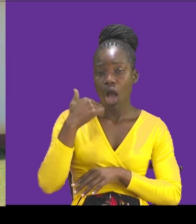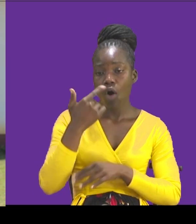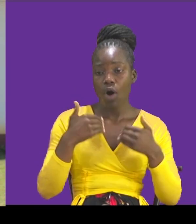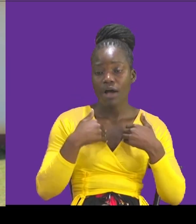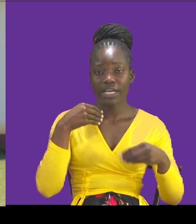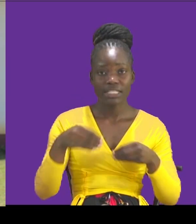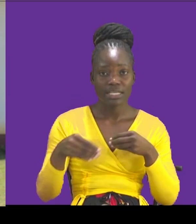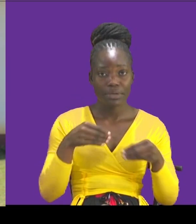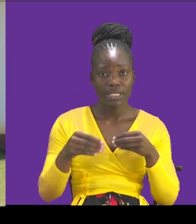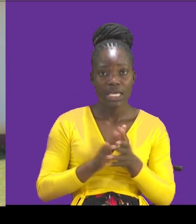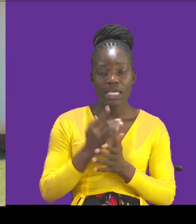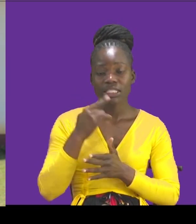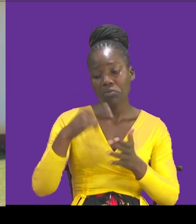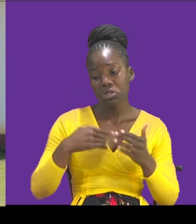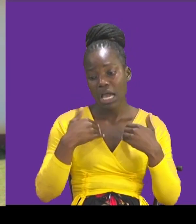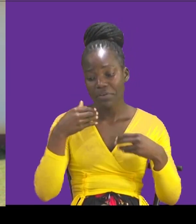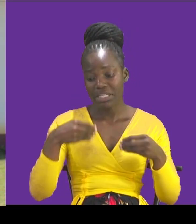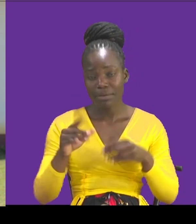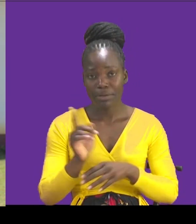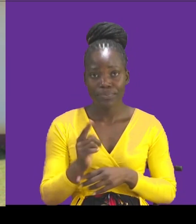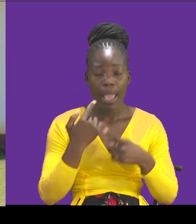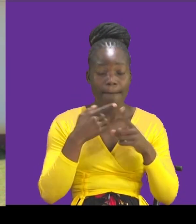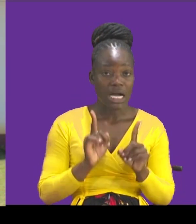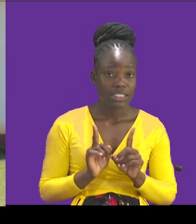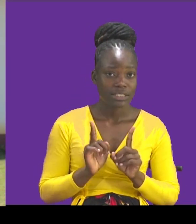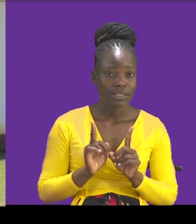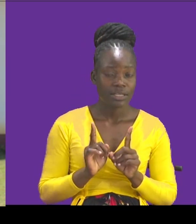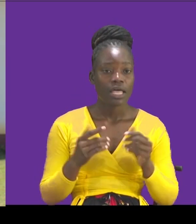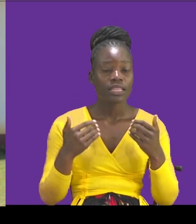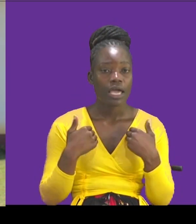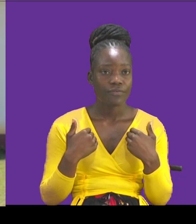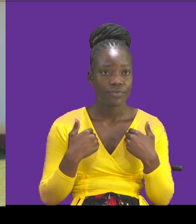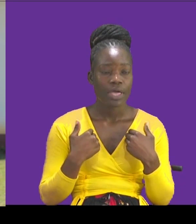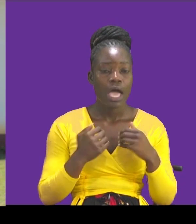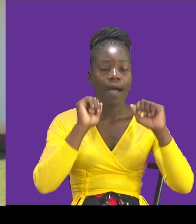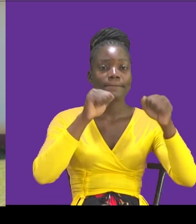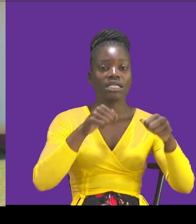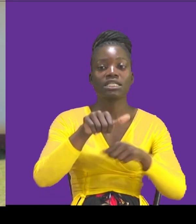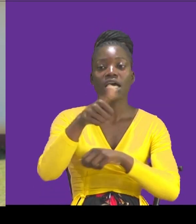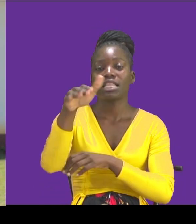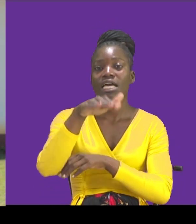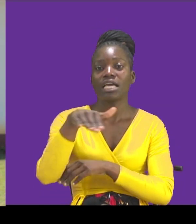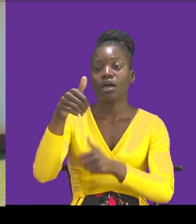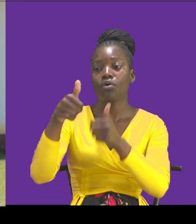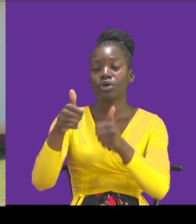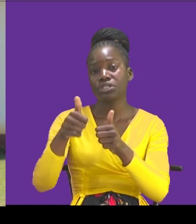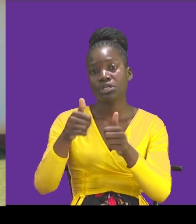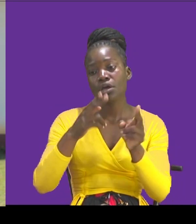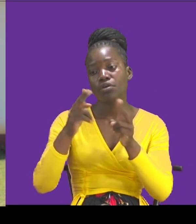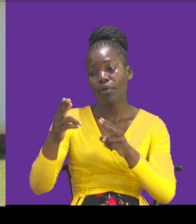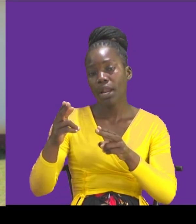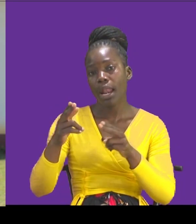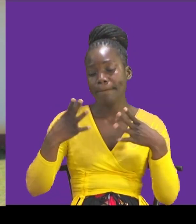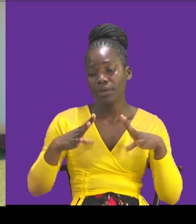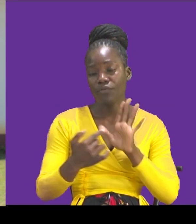I don't say that they have a disability, but they have ability in other areas that normal people like us don't have.